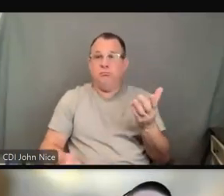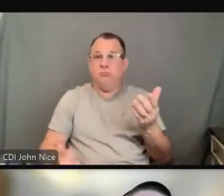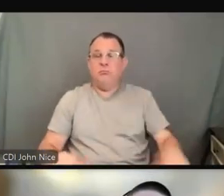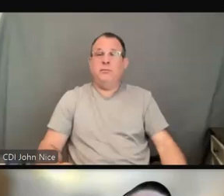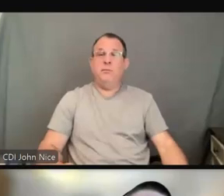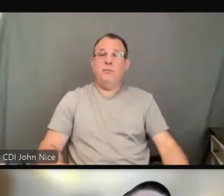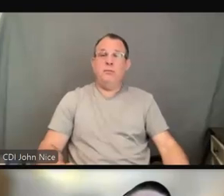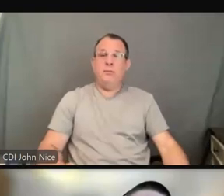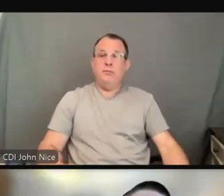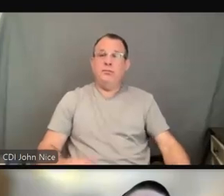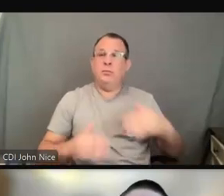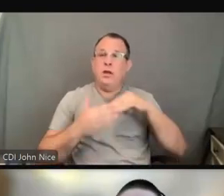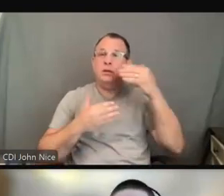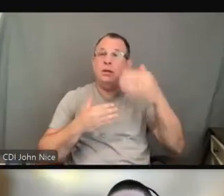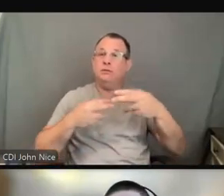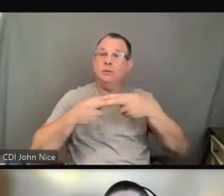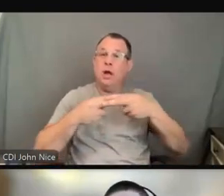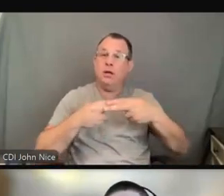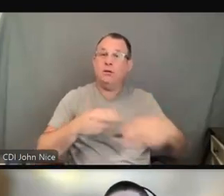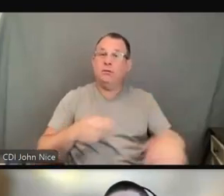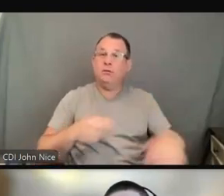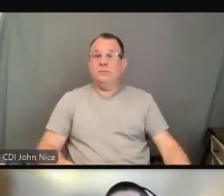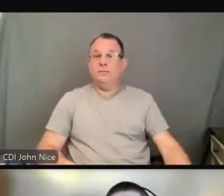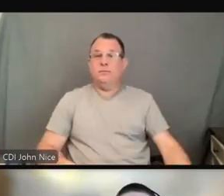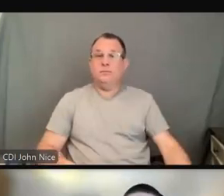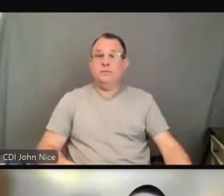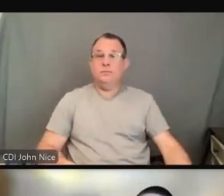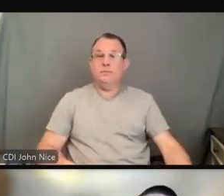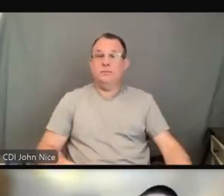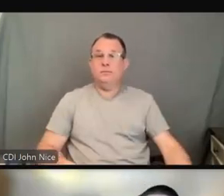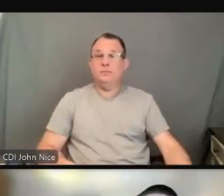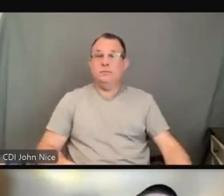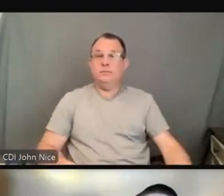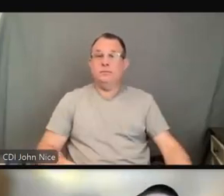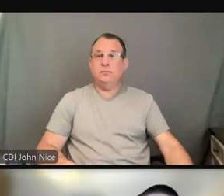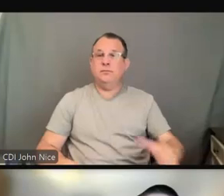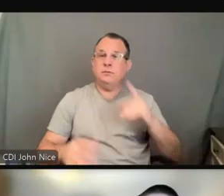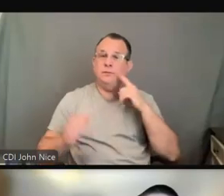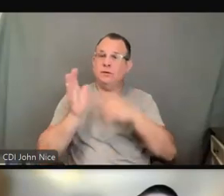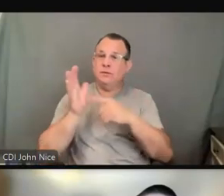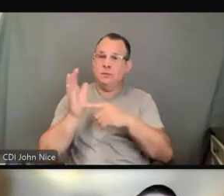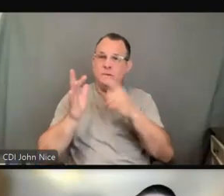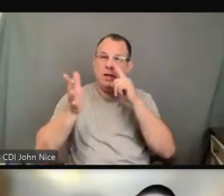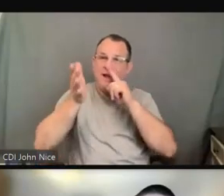In this section, we are going to move into examples of investigations that have been completed by OCR.